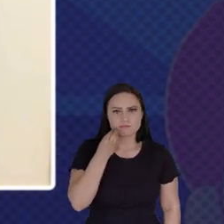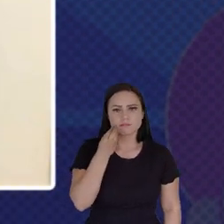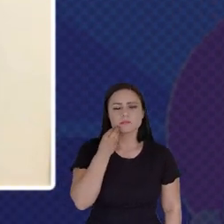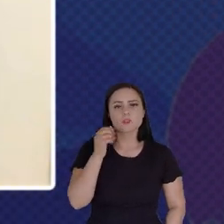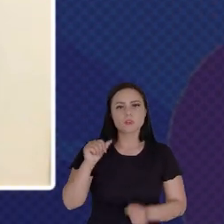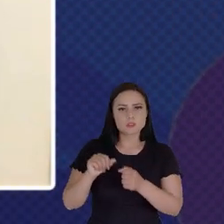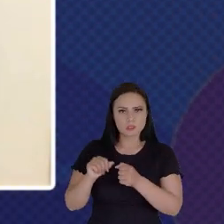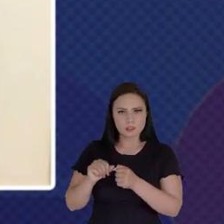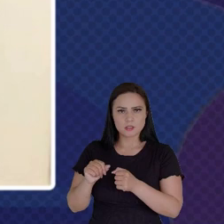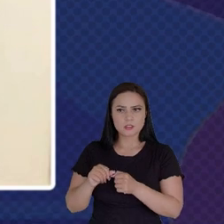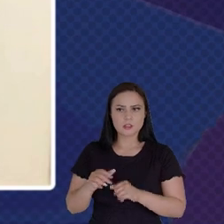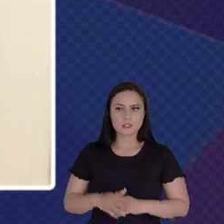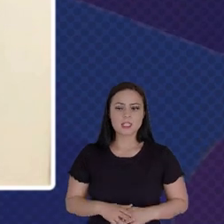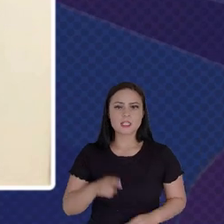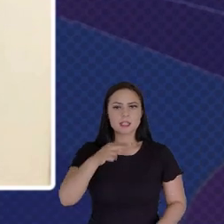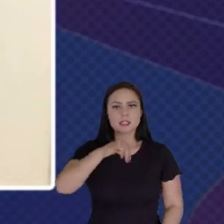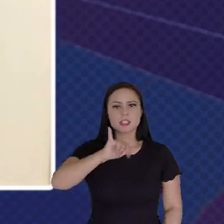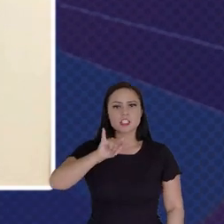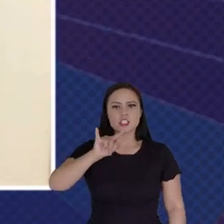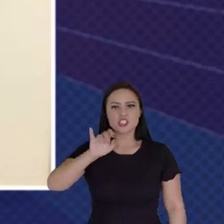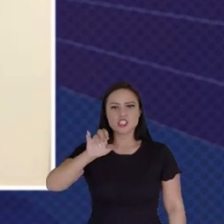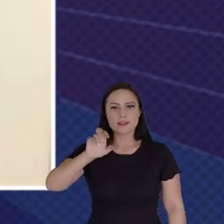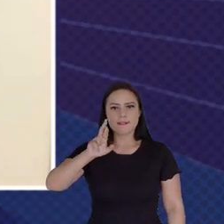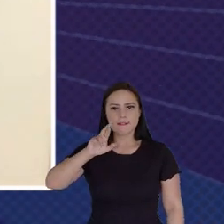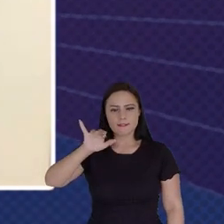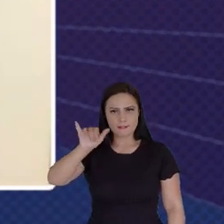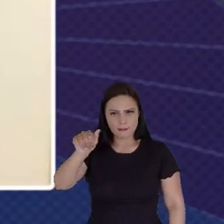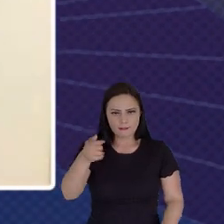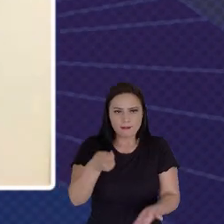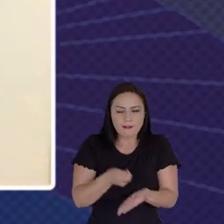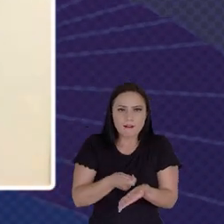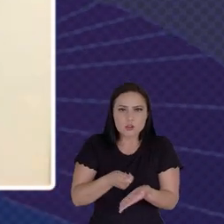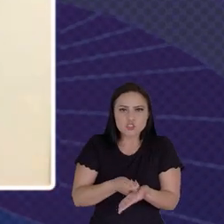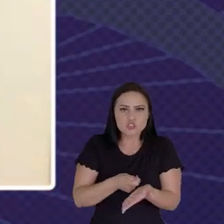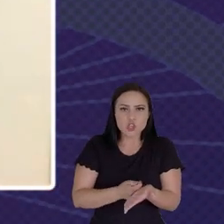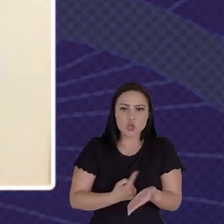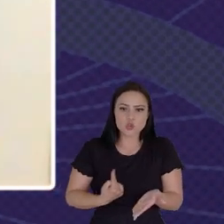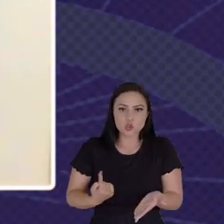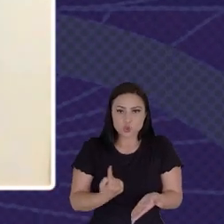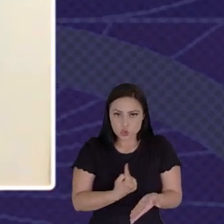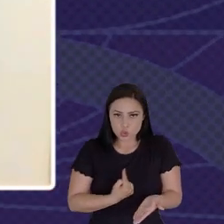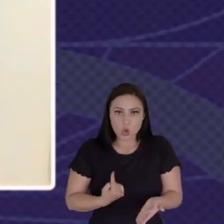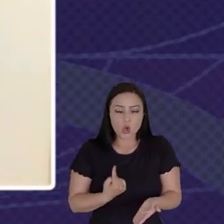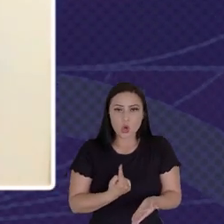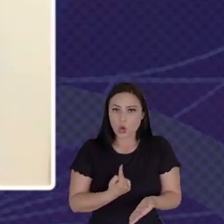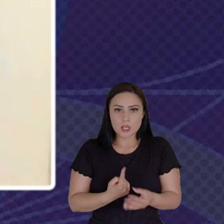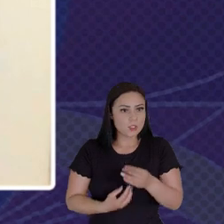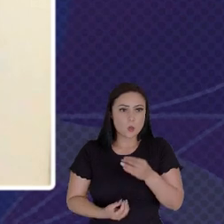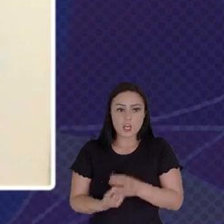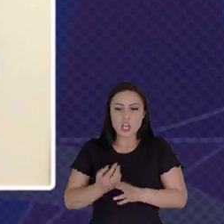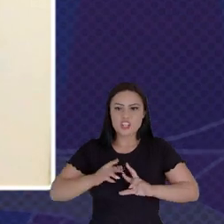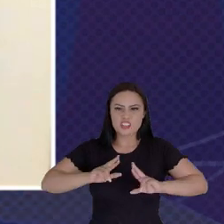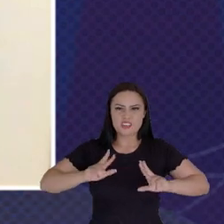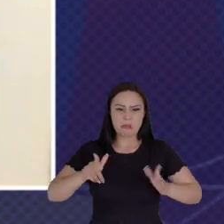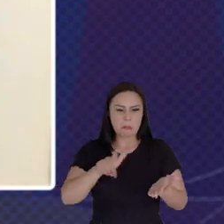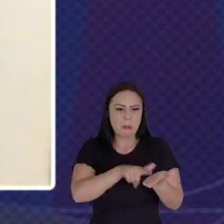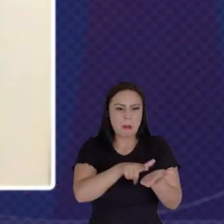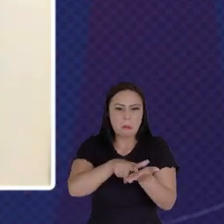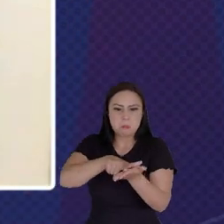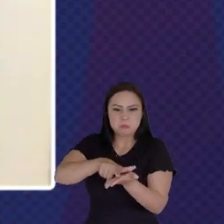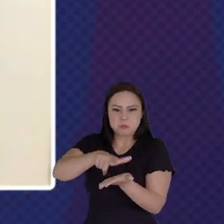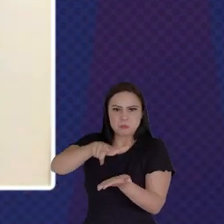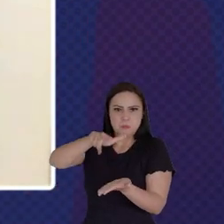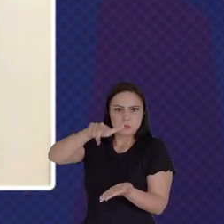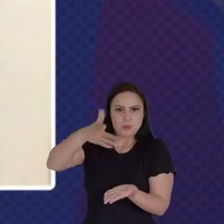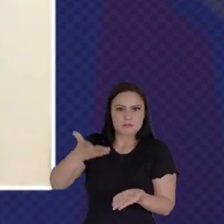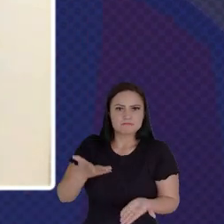Nigeria Ensuring That We Don't Create Abundance Of Paperwork Ensuring That People Can